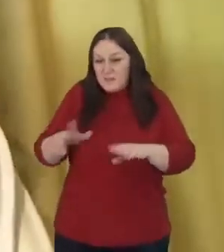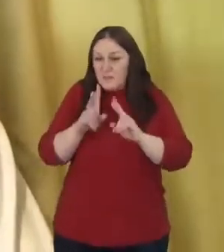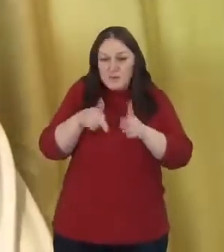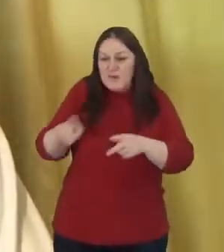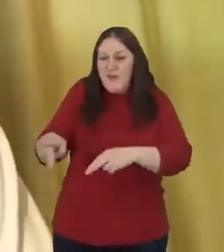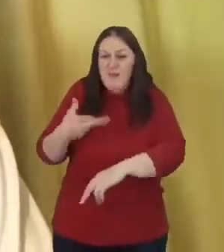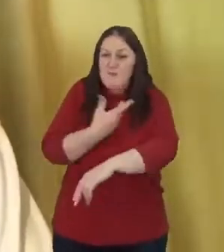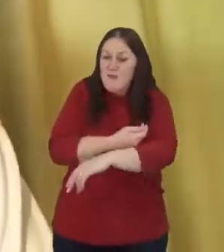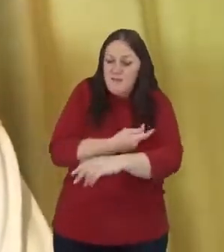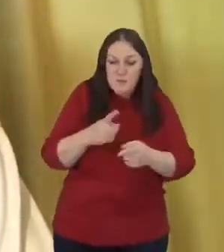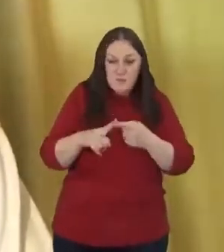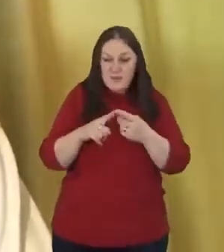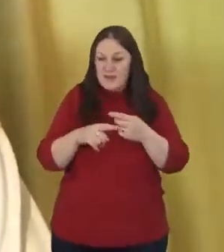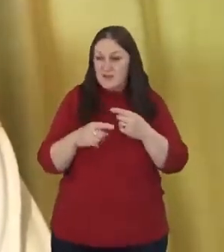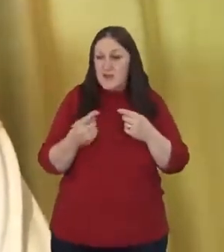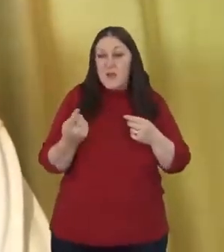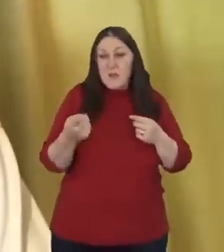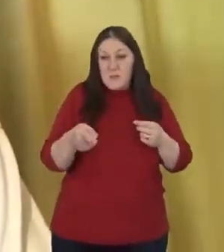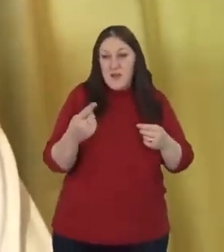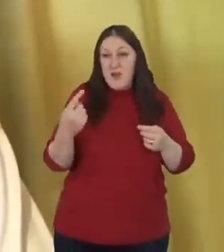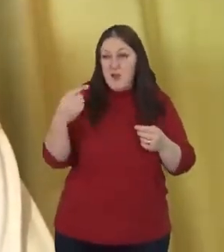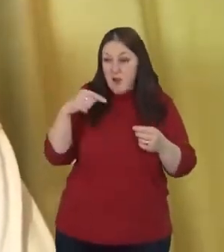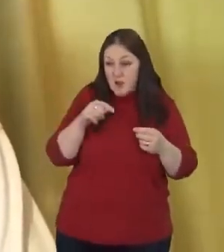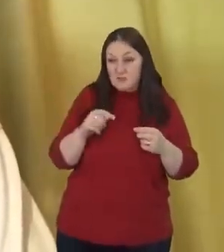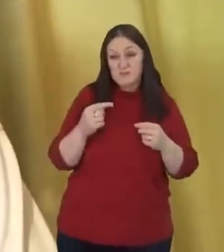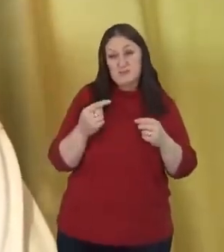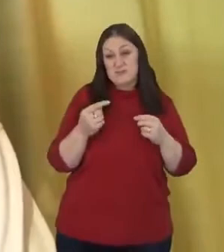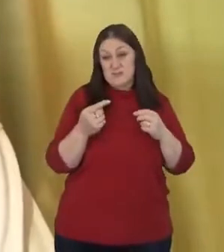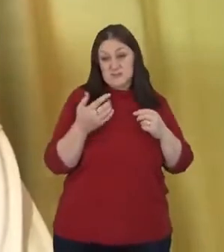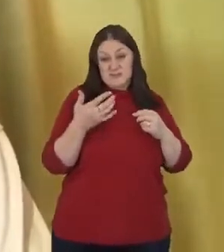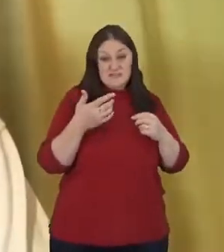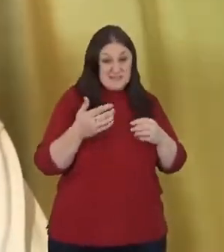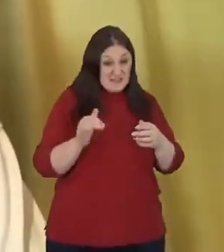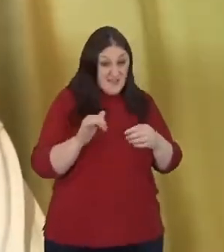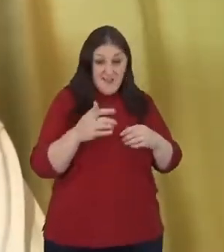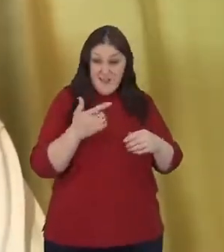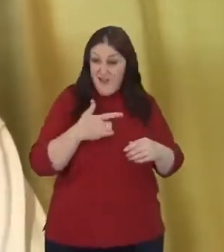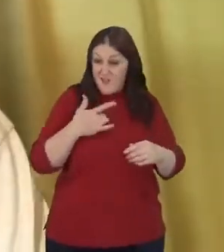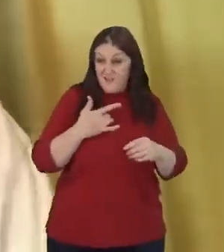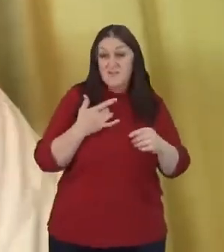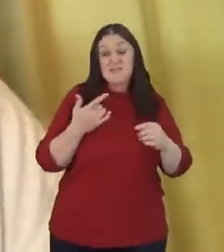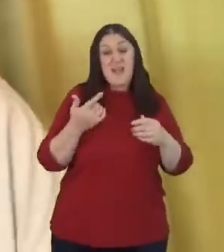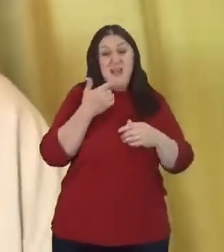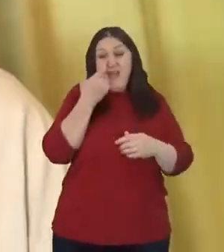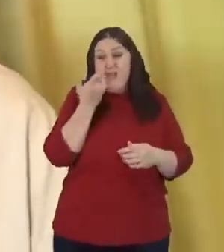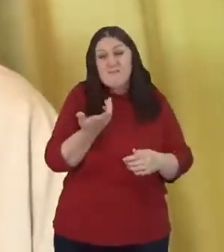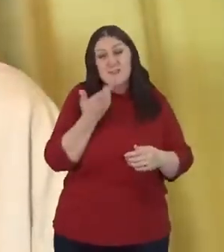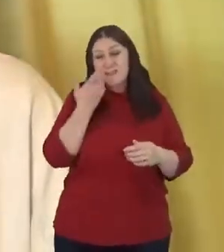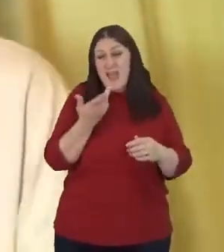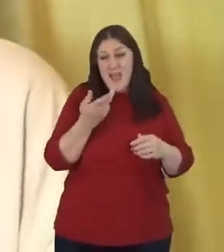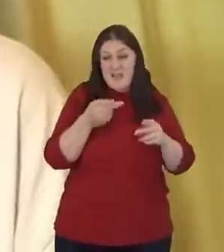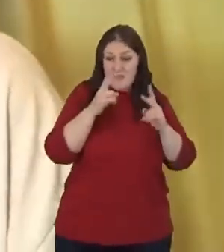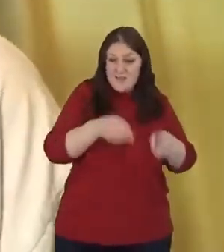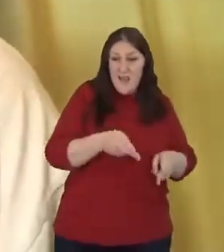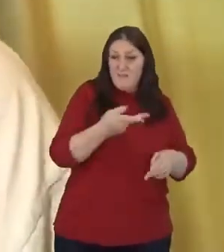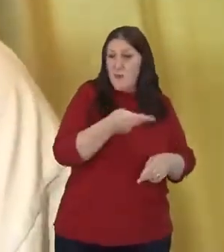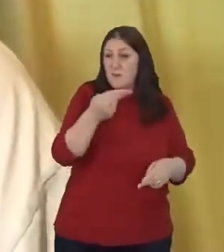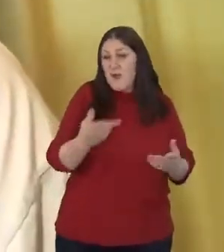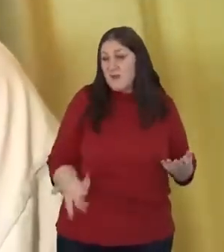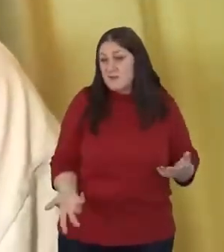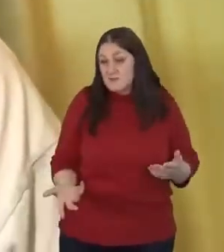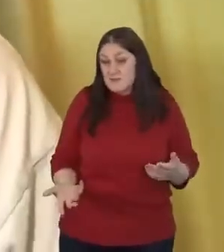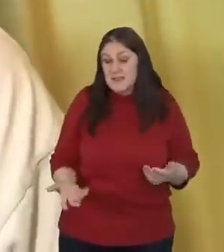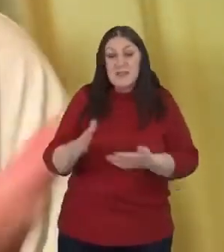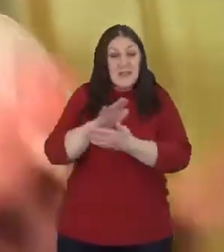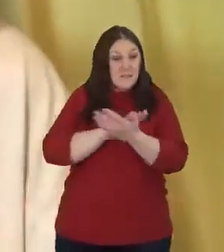every single day to guns in our country. That's what we have a hundred lives a day lost to guns. It looks like not having the death